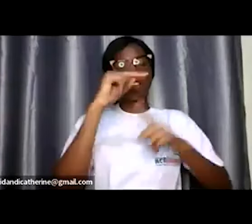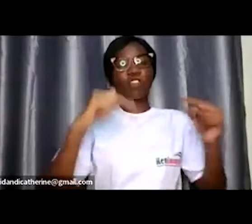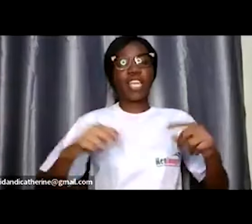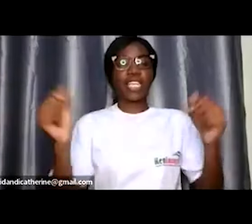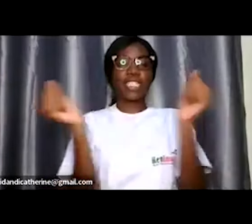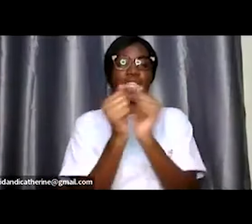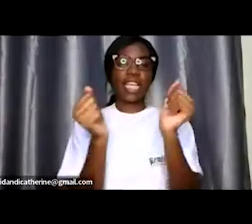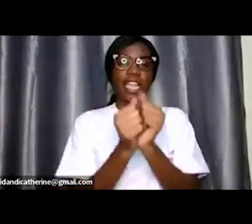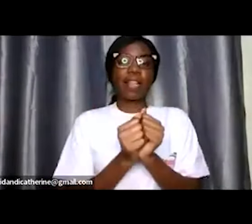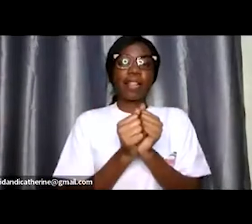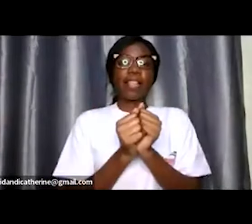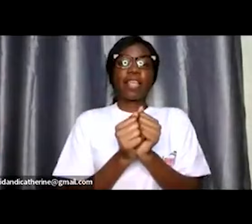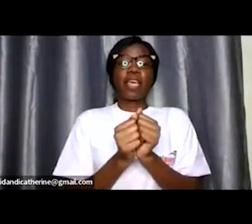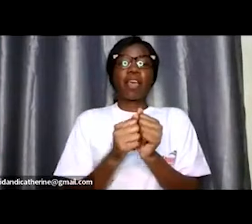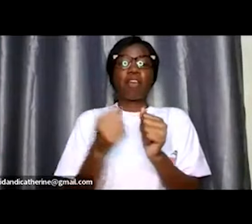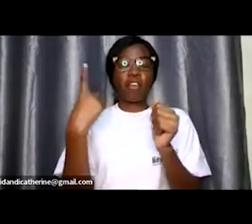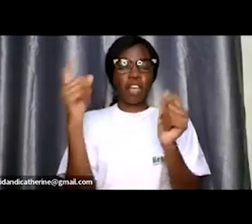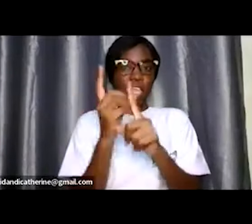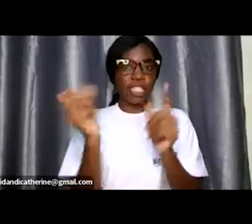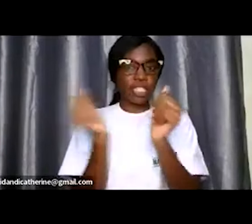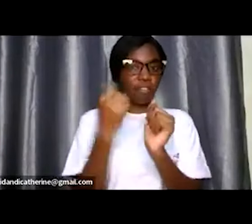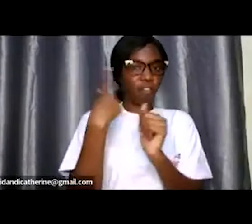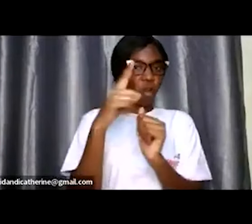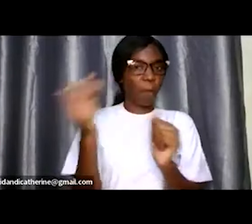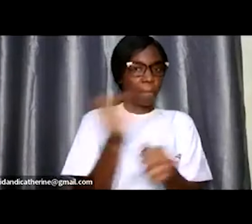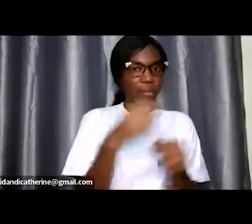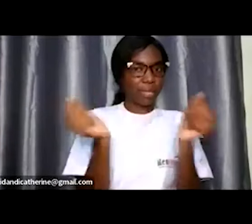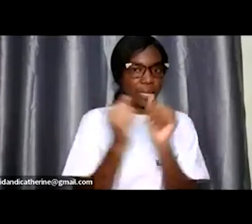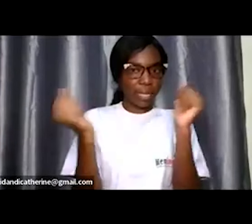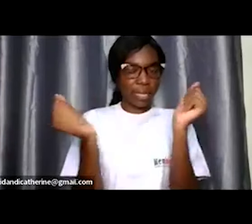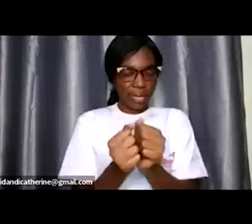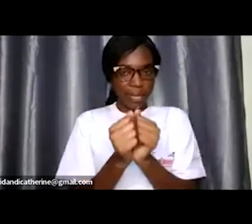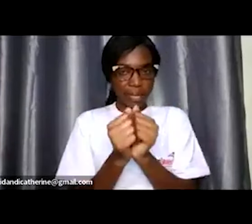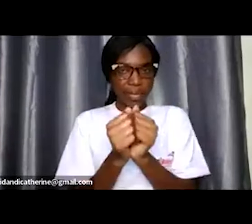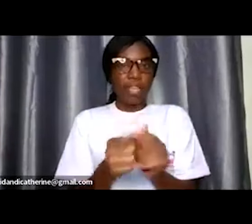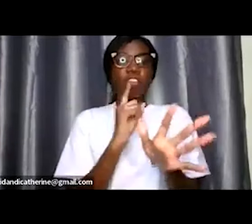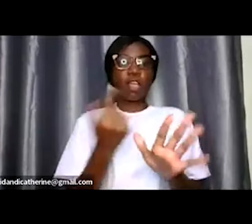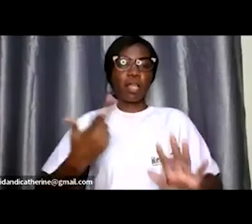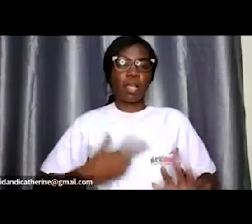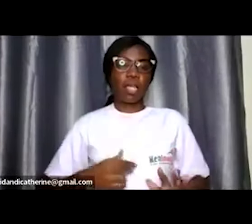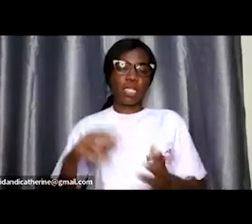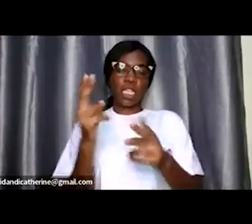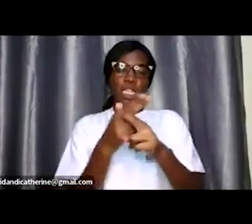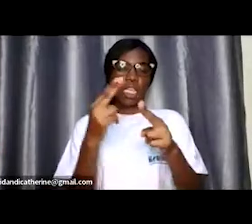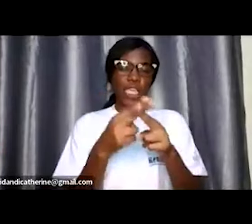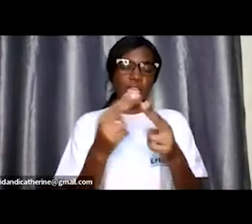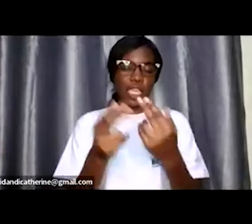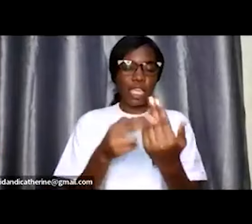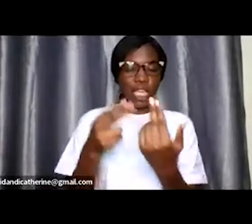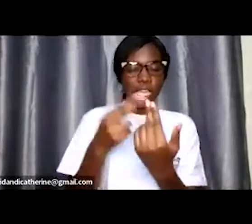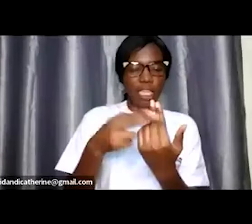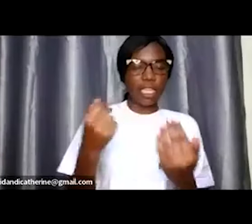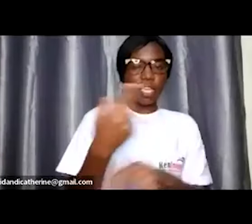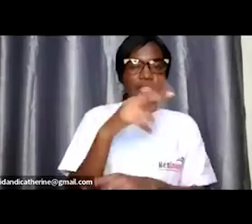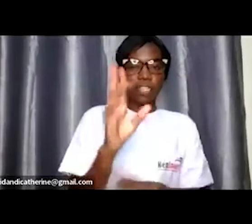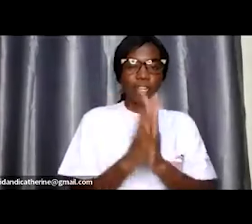also mental health day and uh uh we have we did taking care of the hr the other day but uh we'll see whether we can